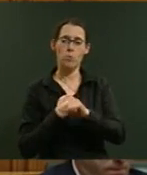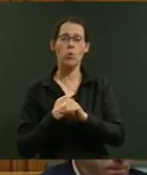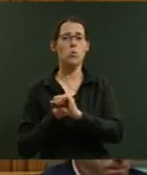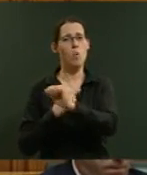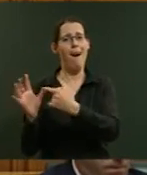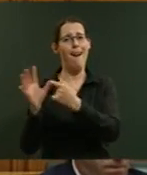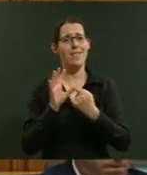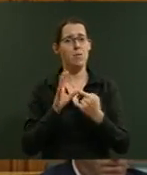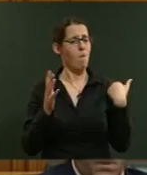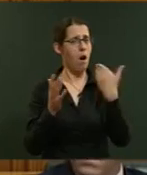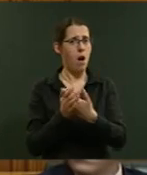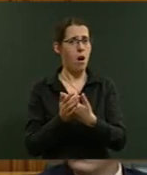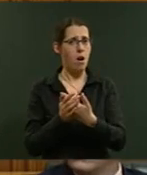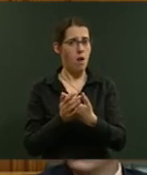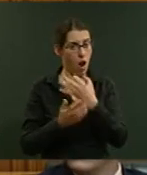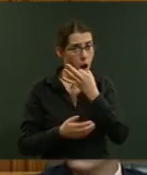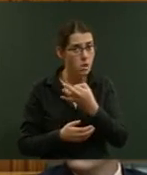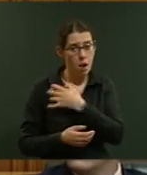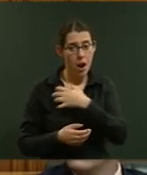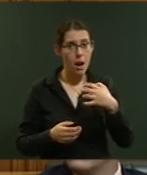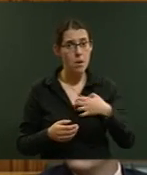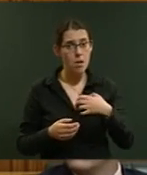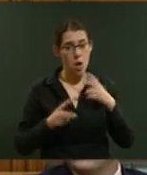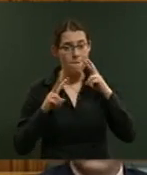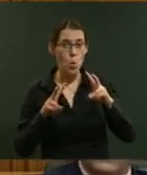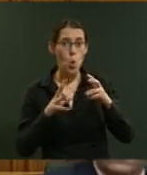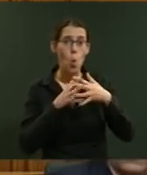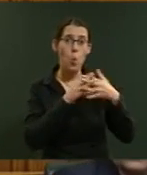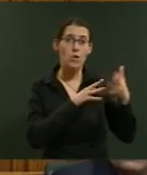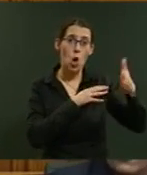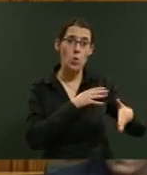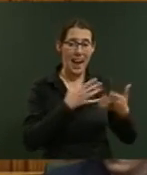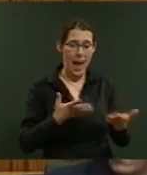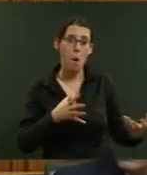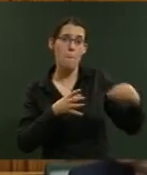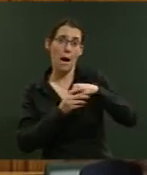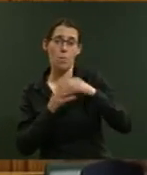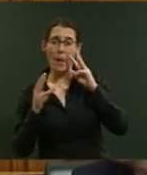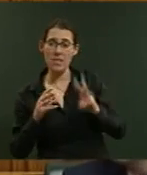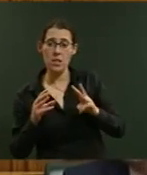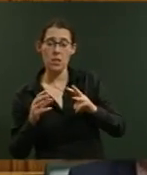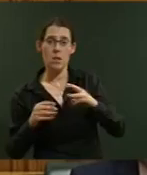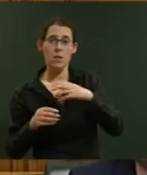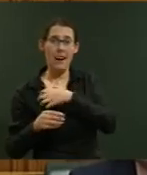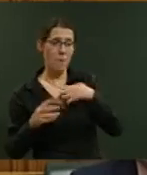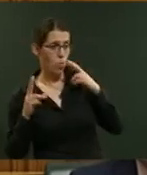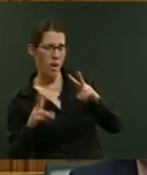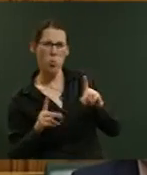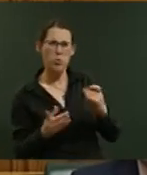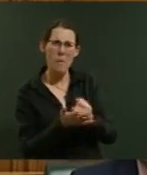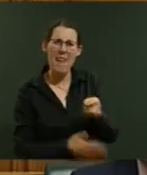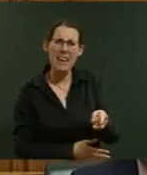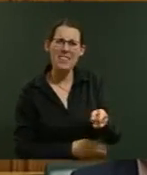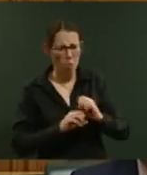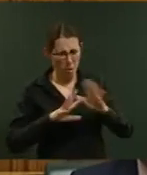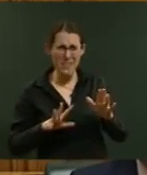the Minister, does the government consider that the West Coast is now part of Wellington? What's wrong with that? It's obviously the case